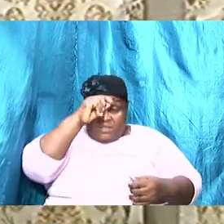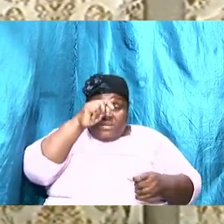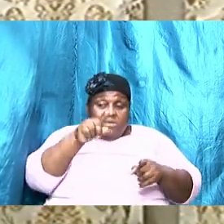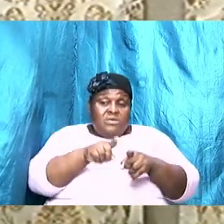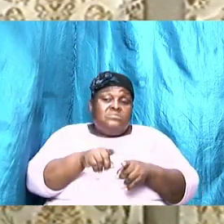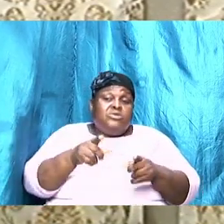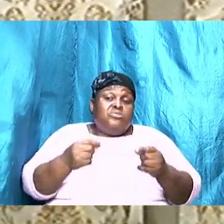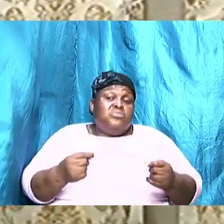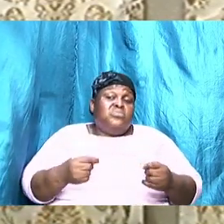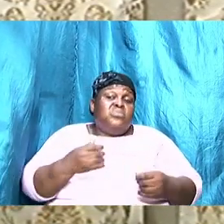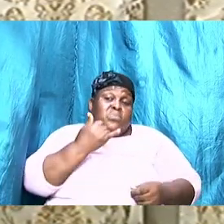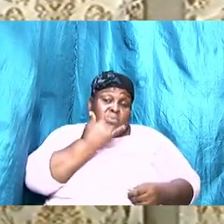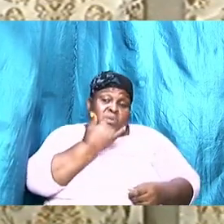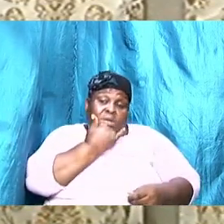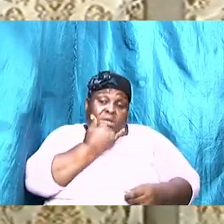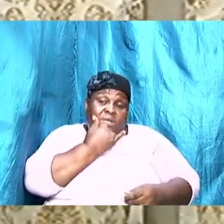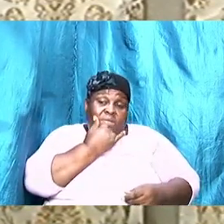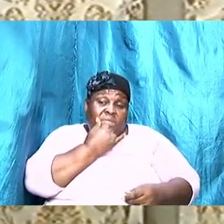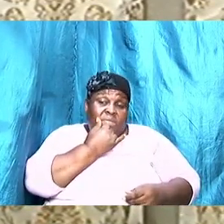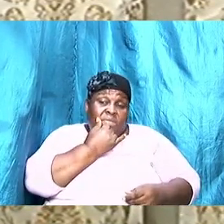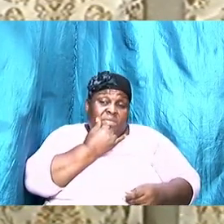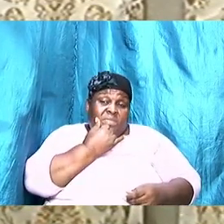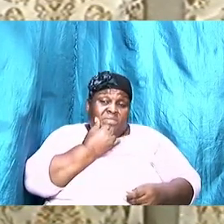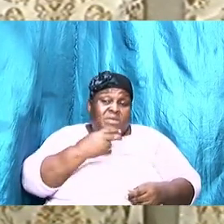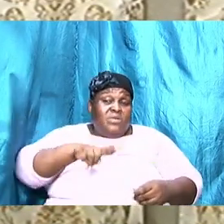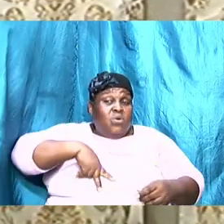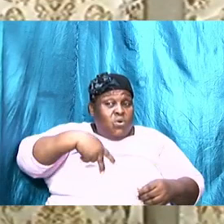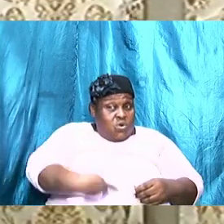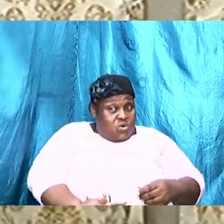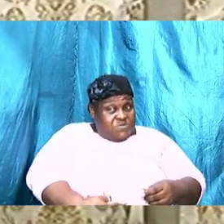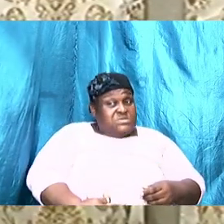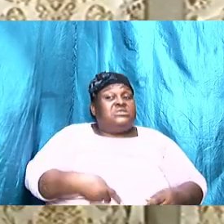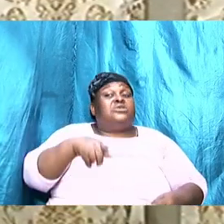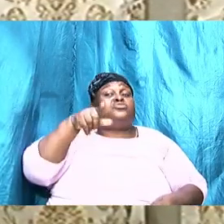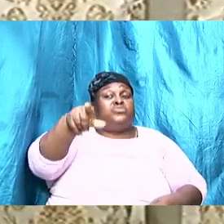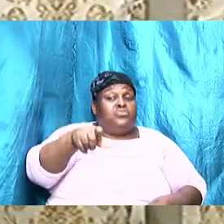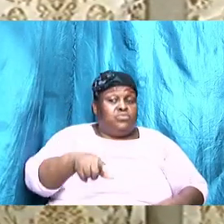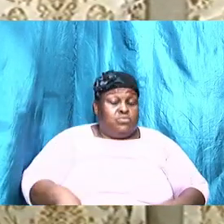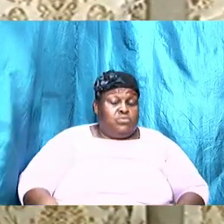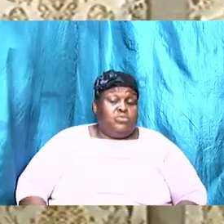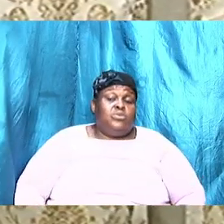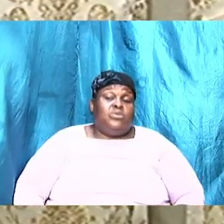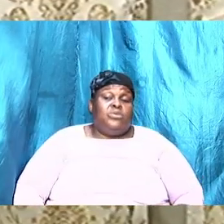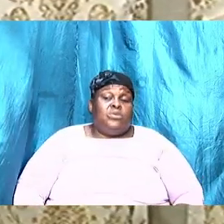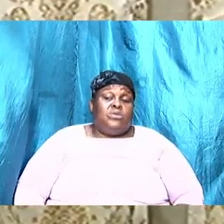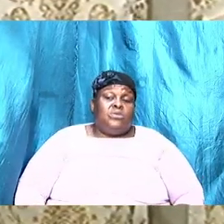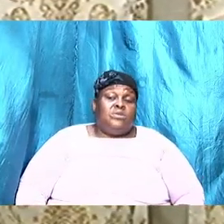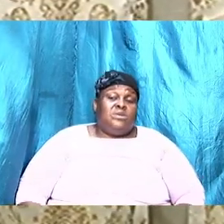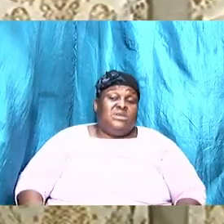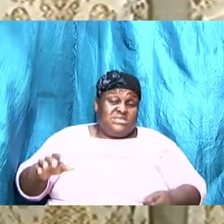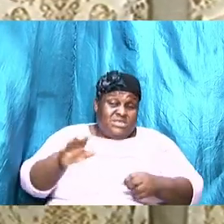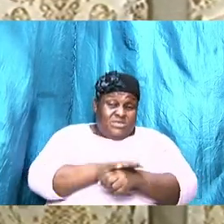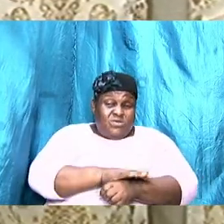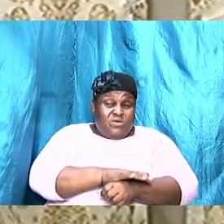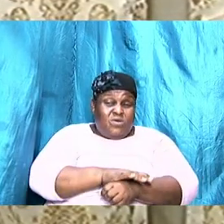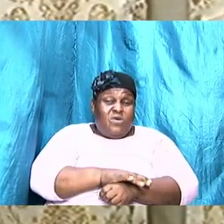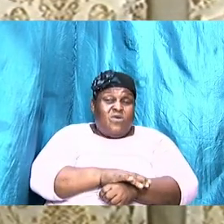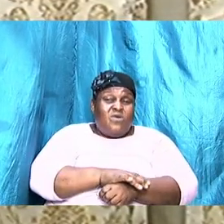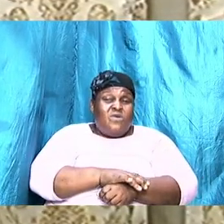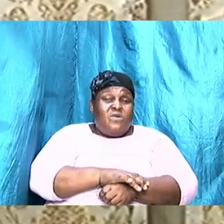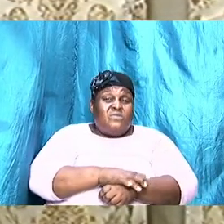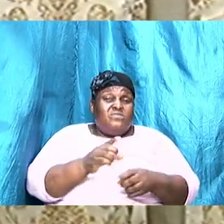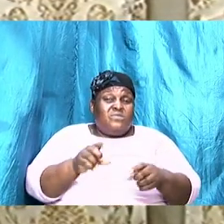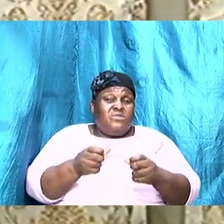incensed you that might not even be a sin but as far as you are concerned it is enough to banish him forever